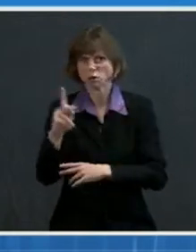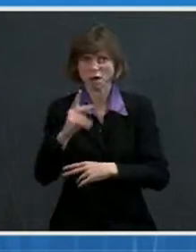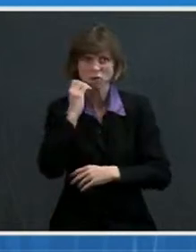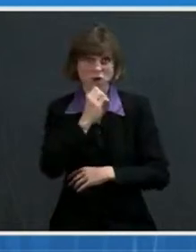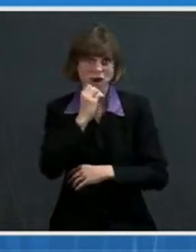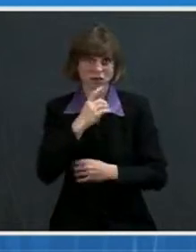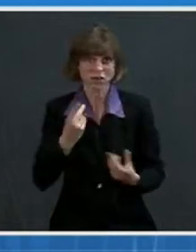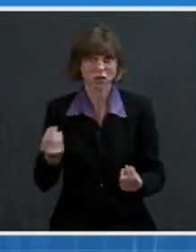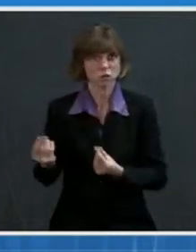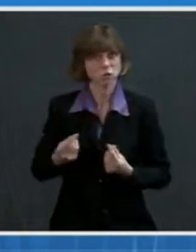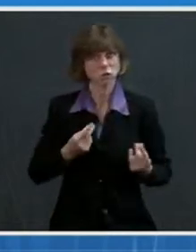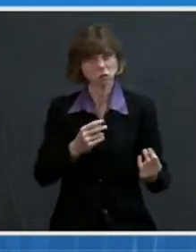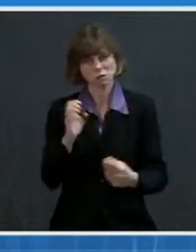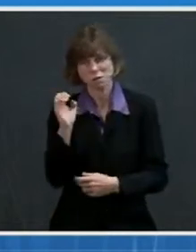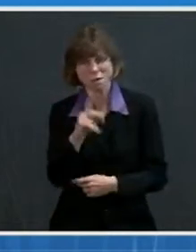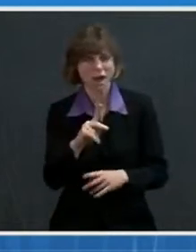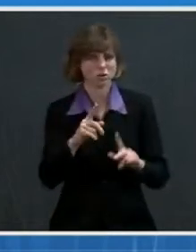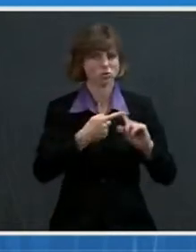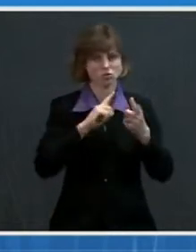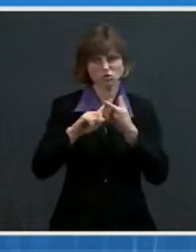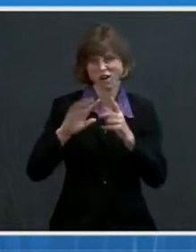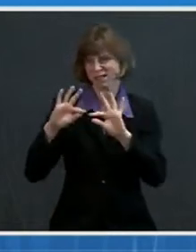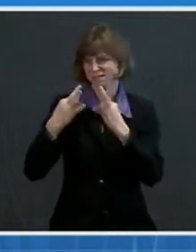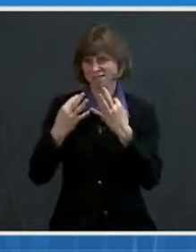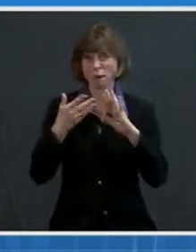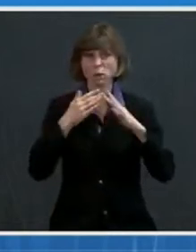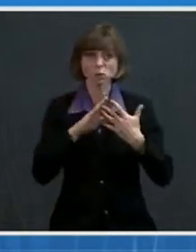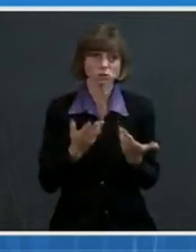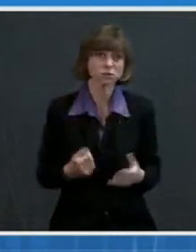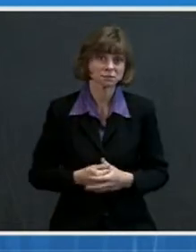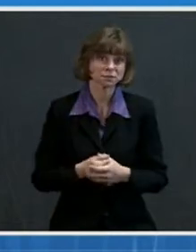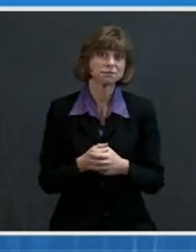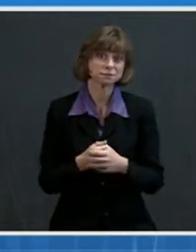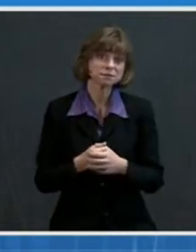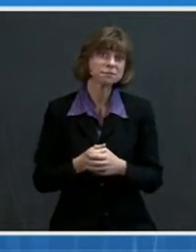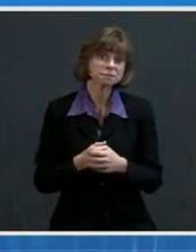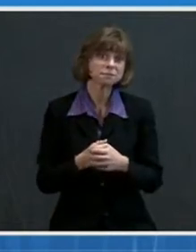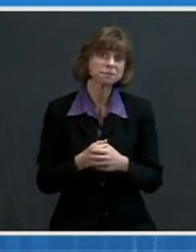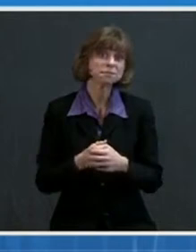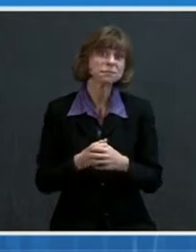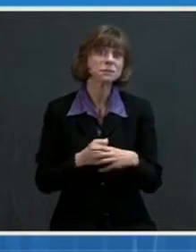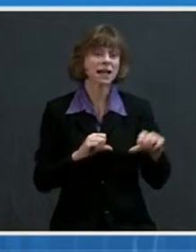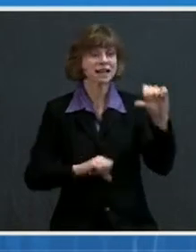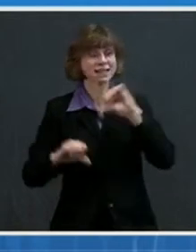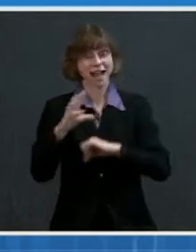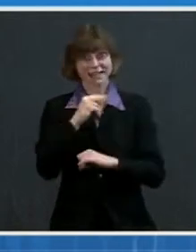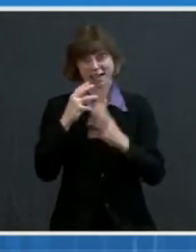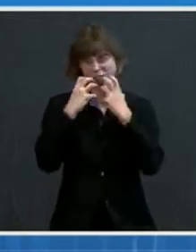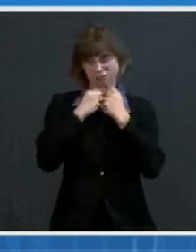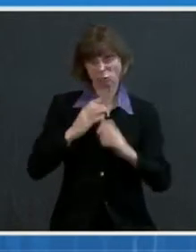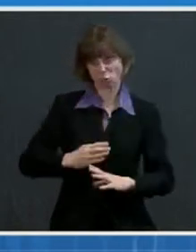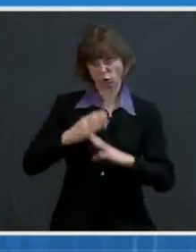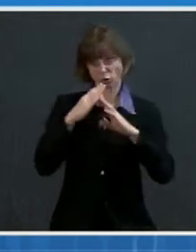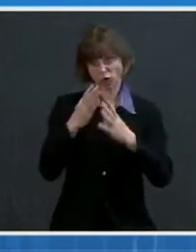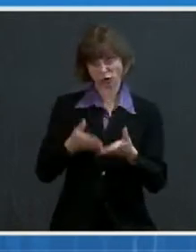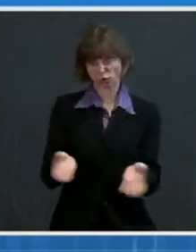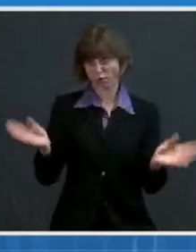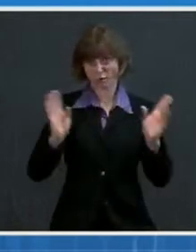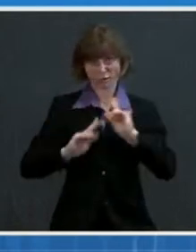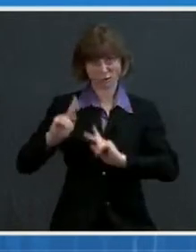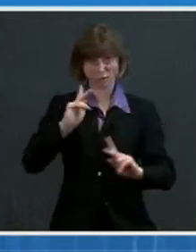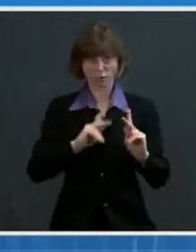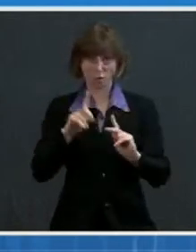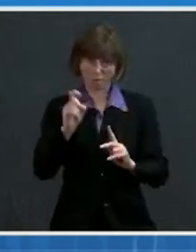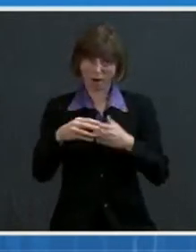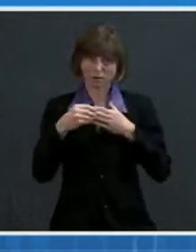our friends, families, and communities. Science and the protection of the public health must guide us as we begin to resume